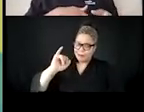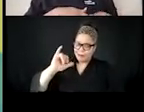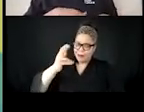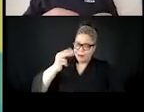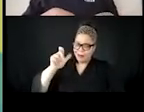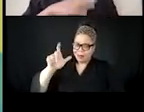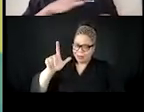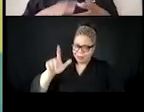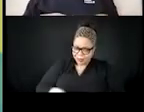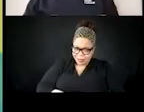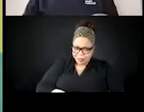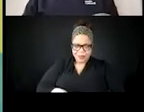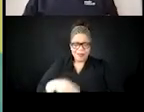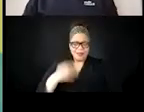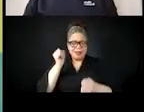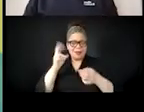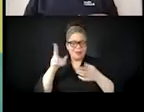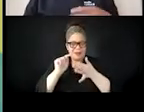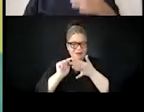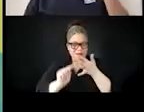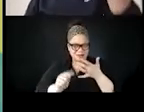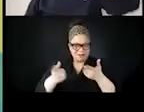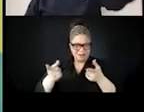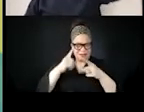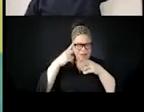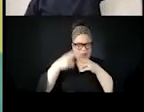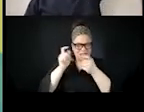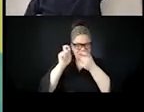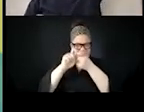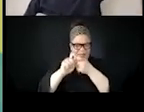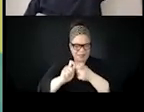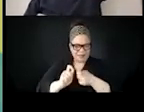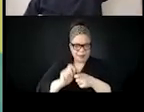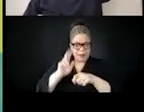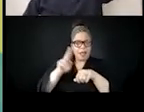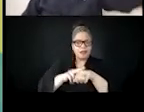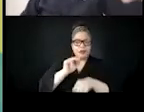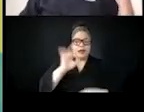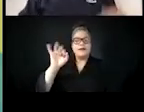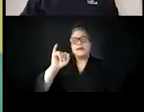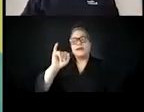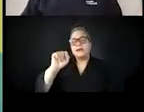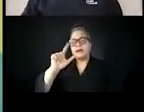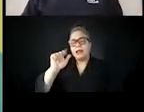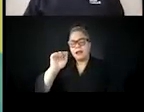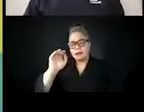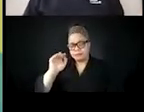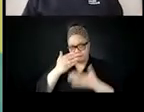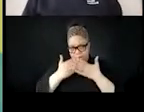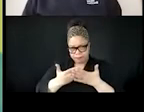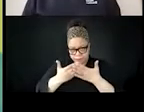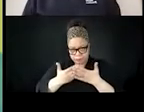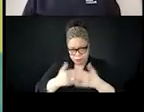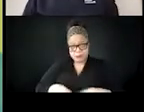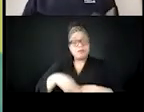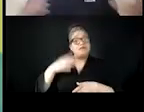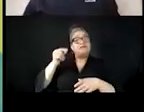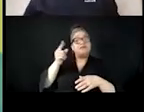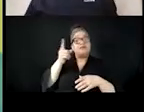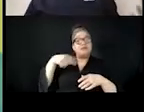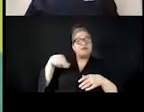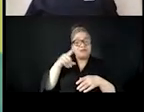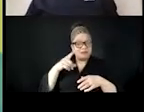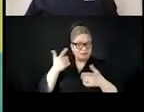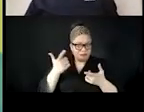of Islam, but they discounted him because he was older, which is like spicy. Um, remember that. Yeah.